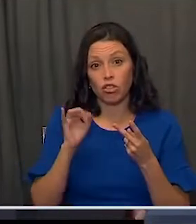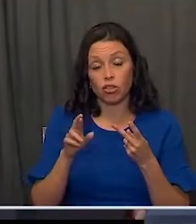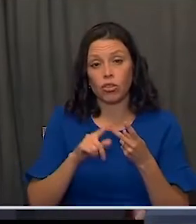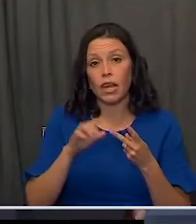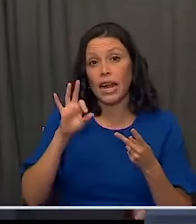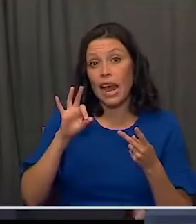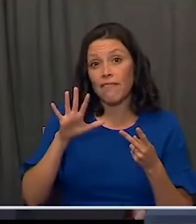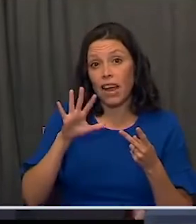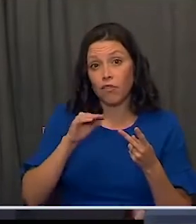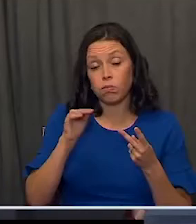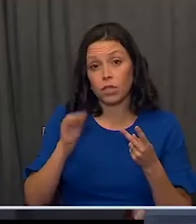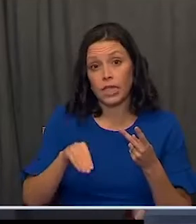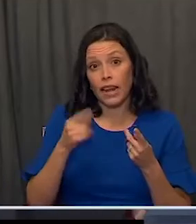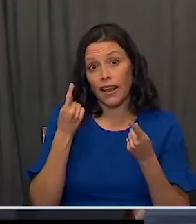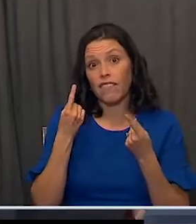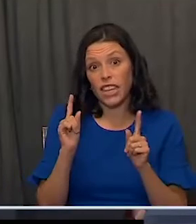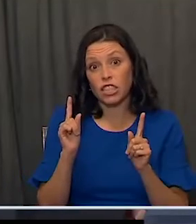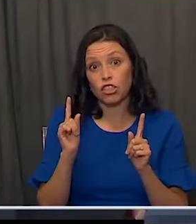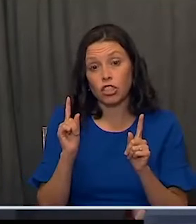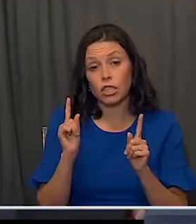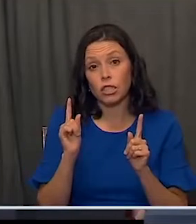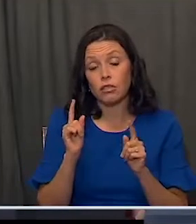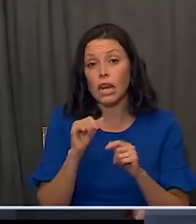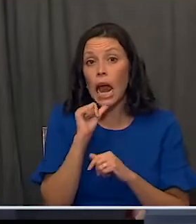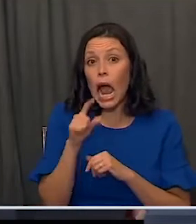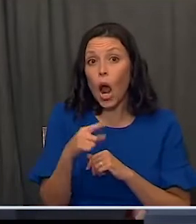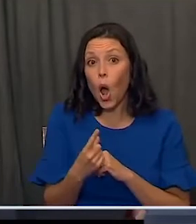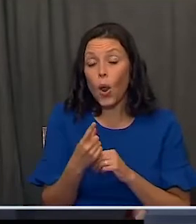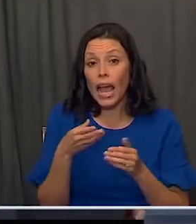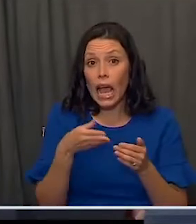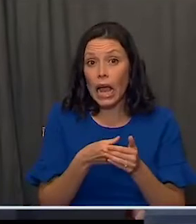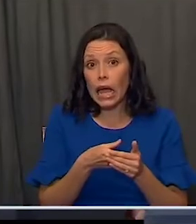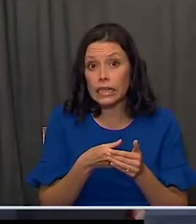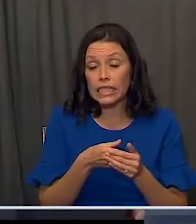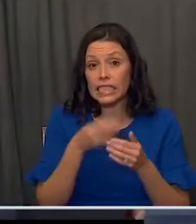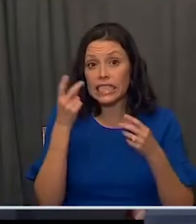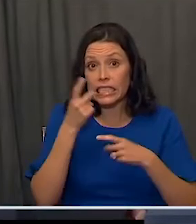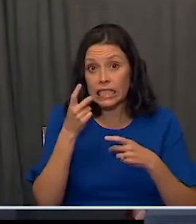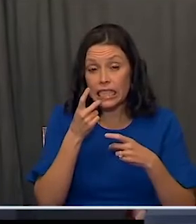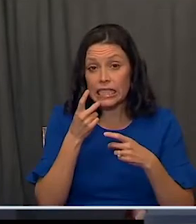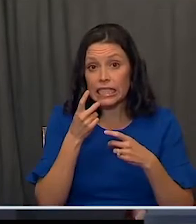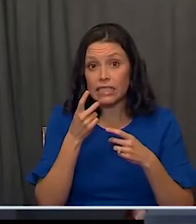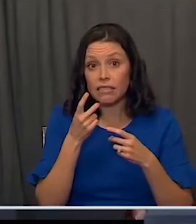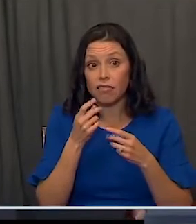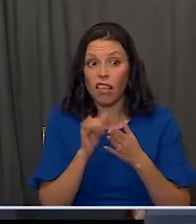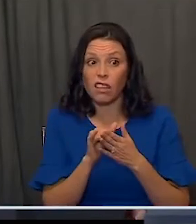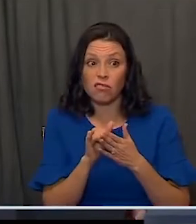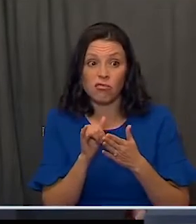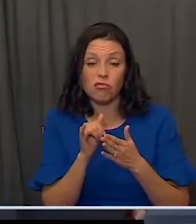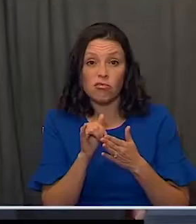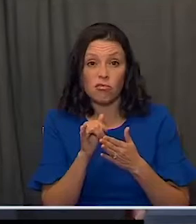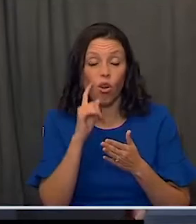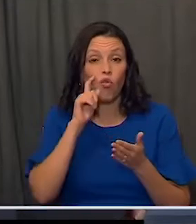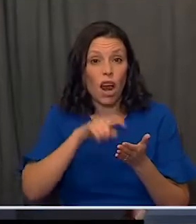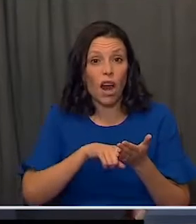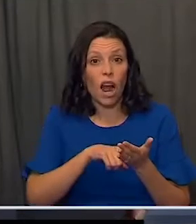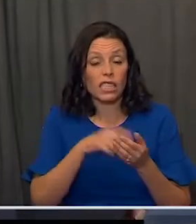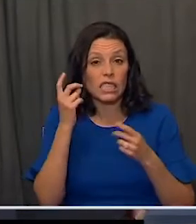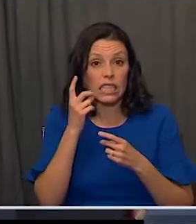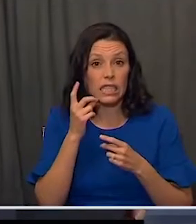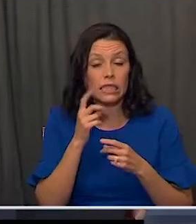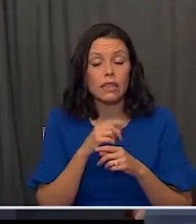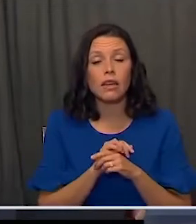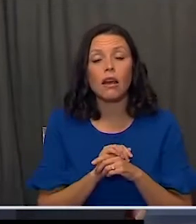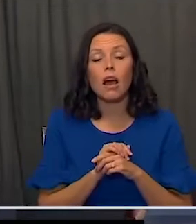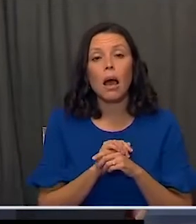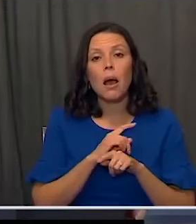95% efficacious, not only against disease that's just clinically recognizable disease,